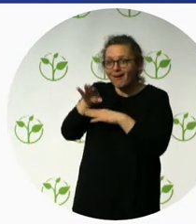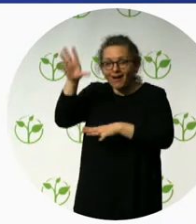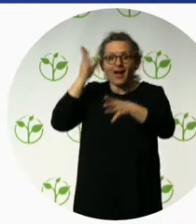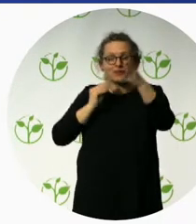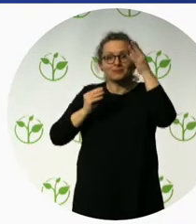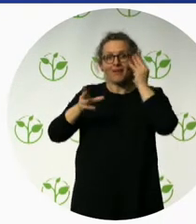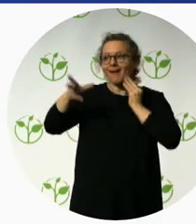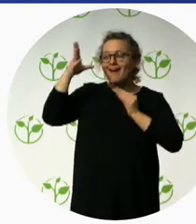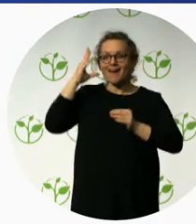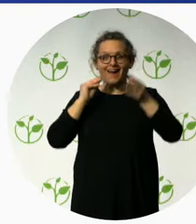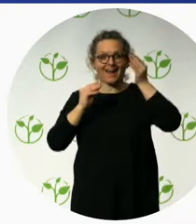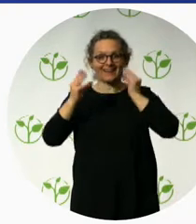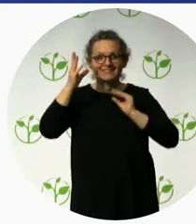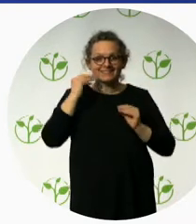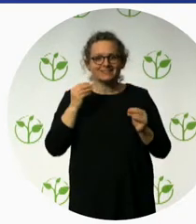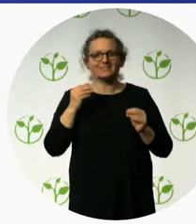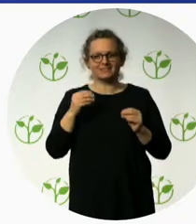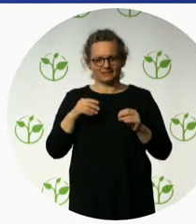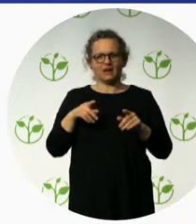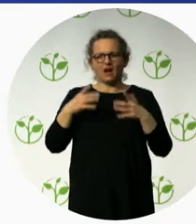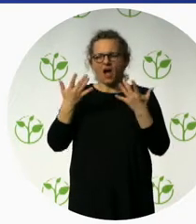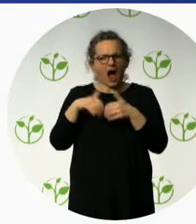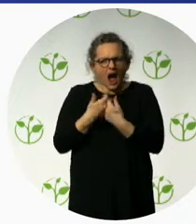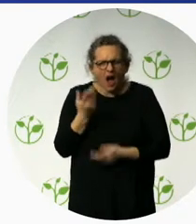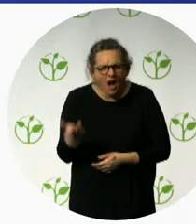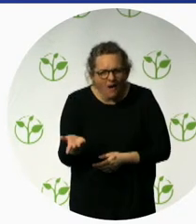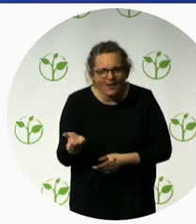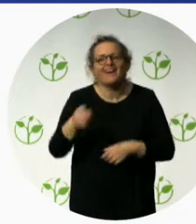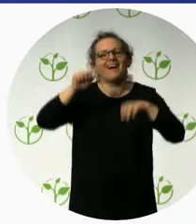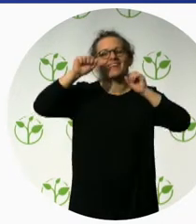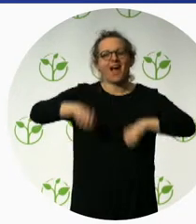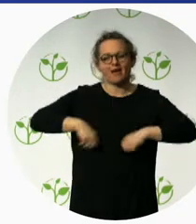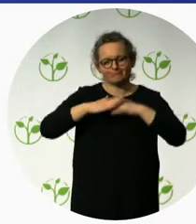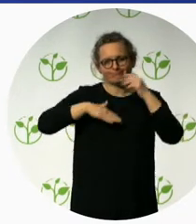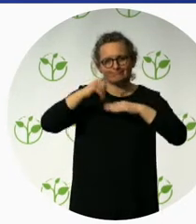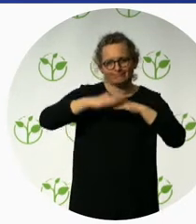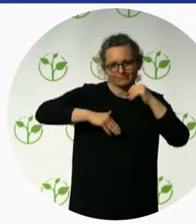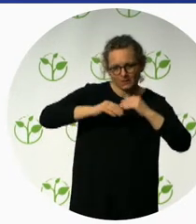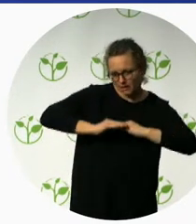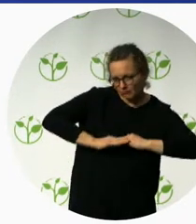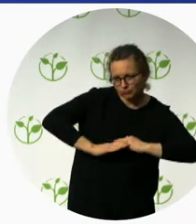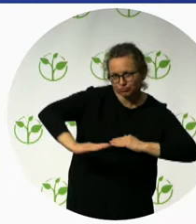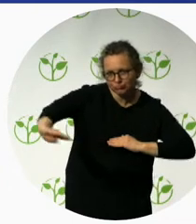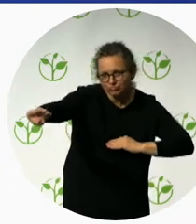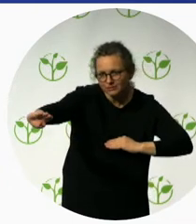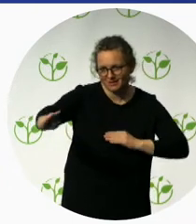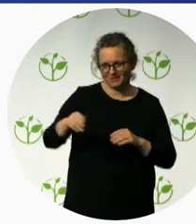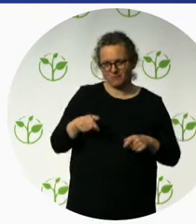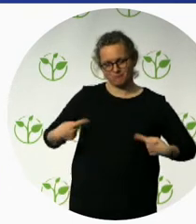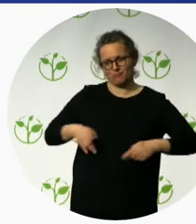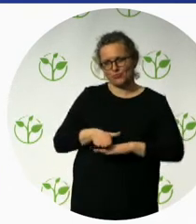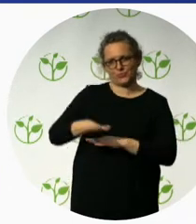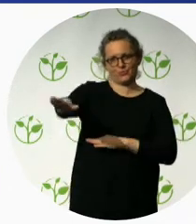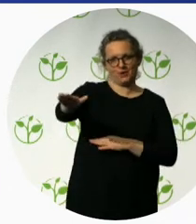always a way. This ramp was made in only two hours because it's remote places, so there's some things that are not